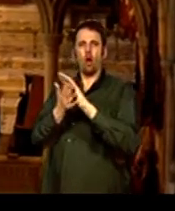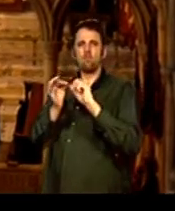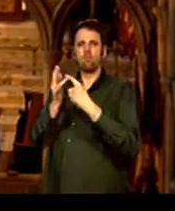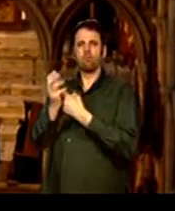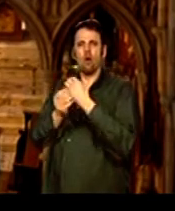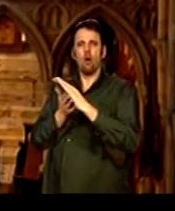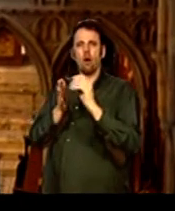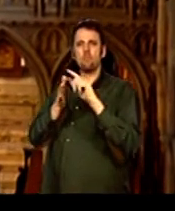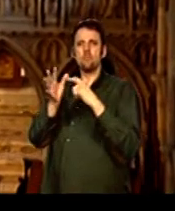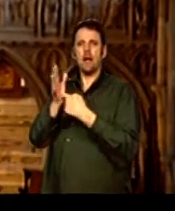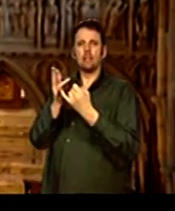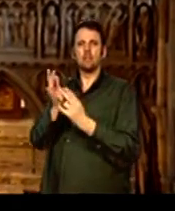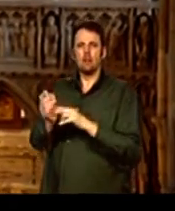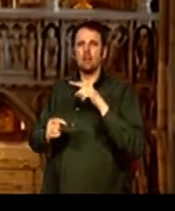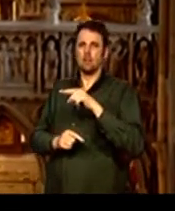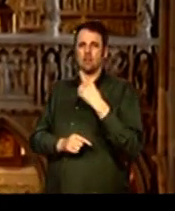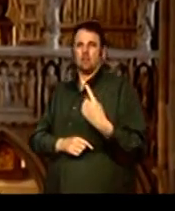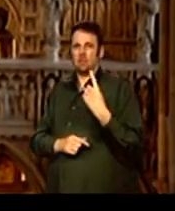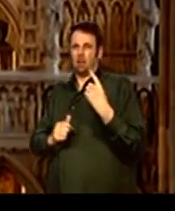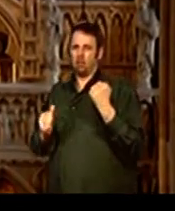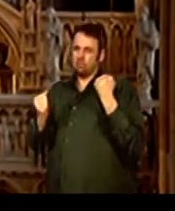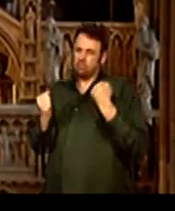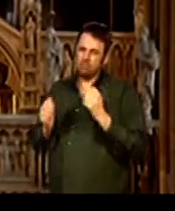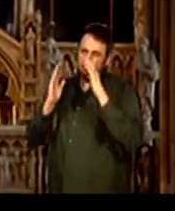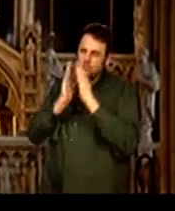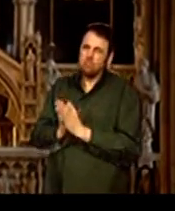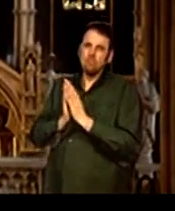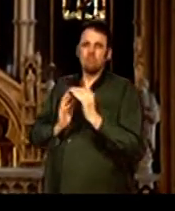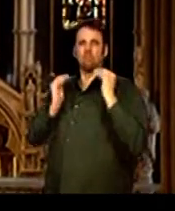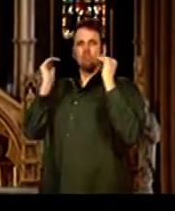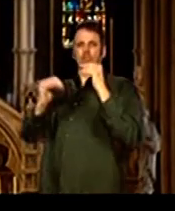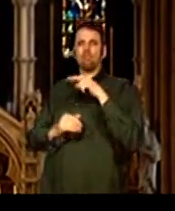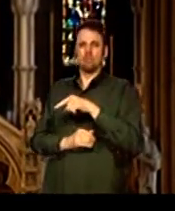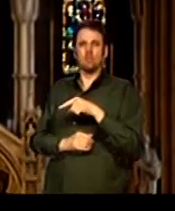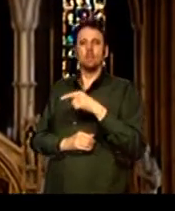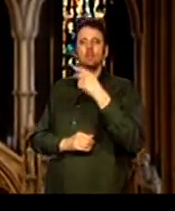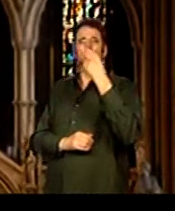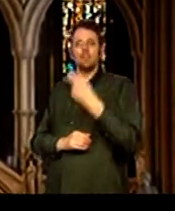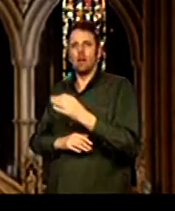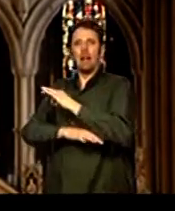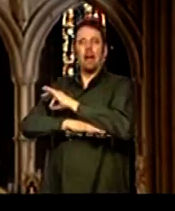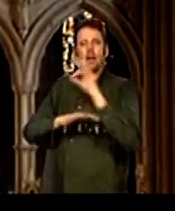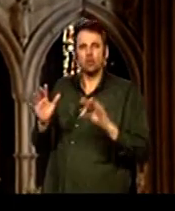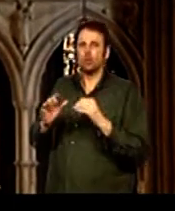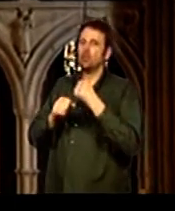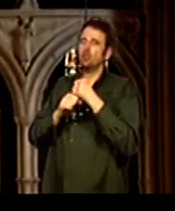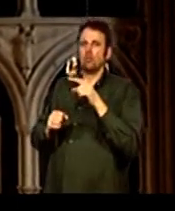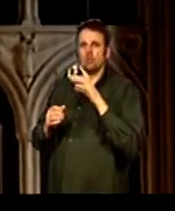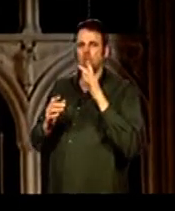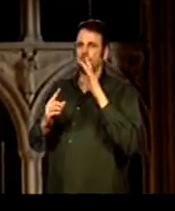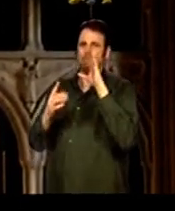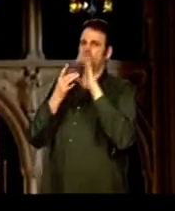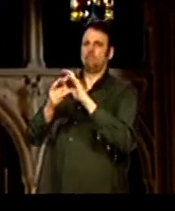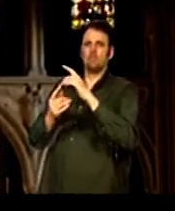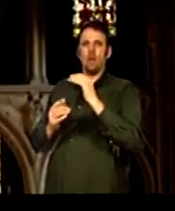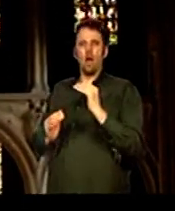architect John Loughborough Pearson who was himself a devout high churchman. And the art and architecture of the church